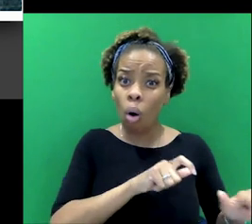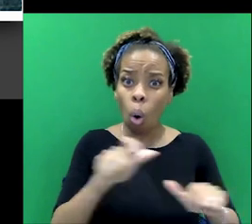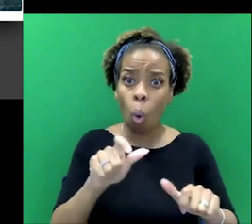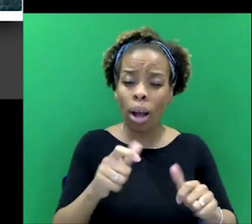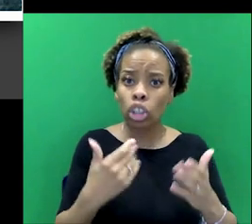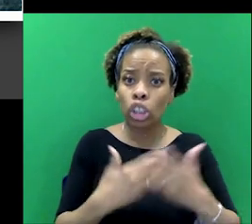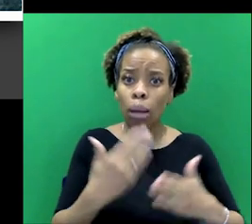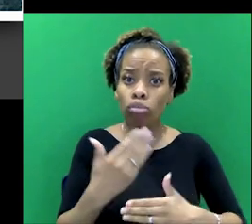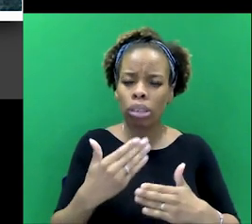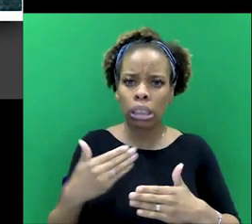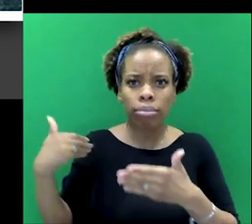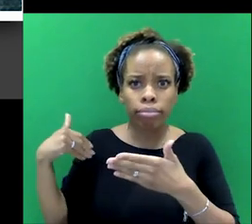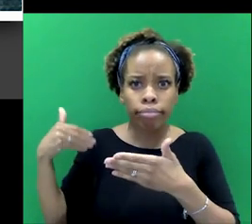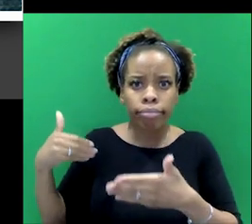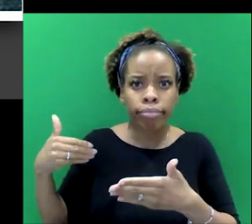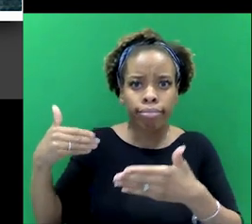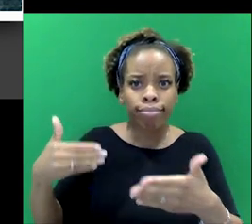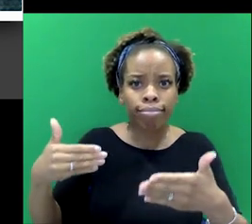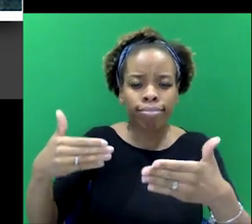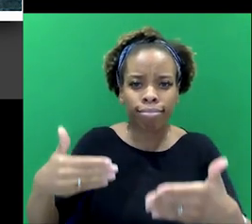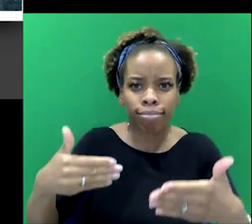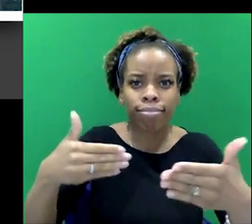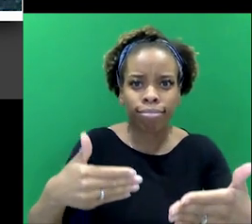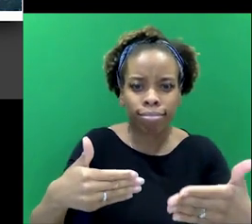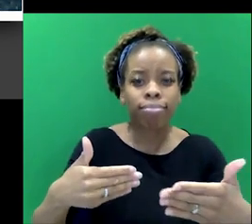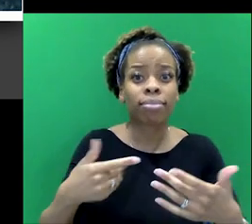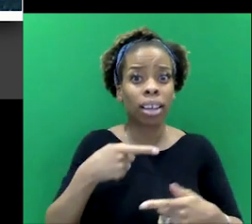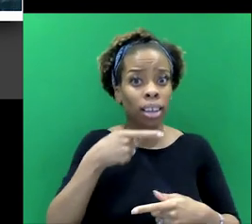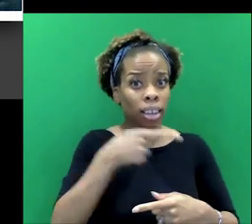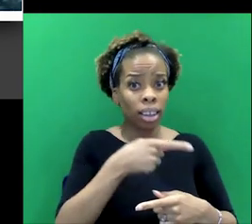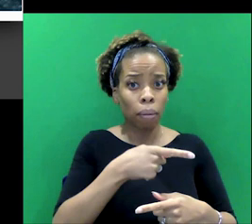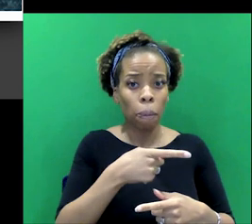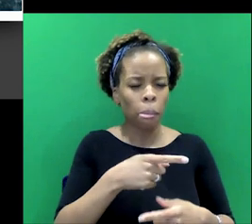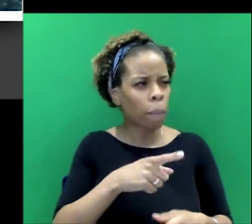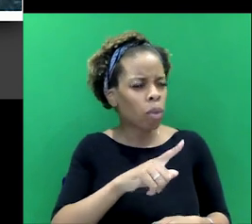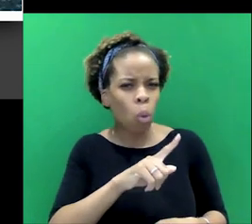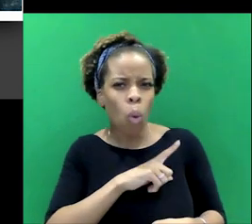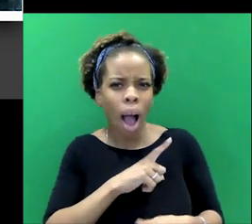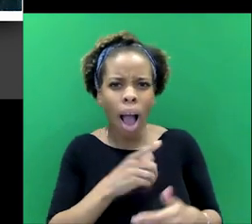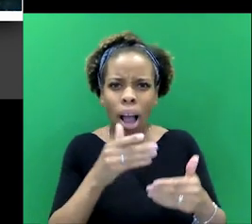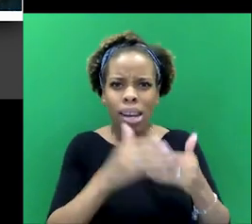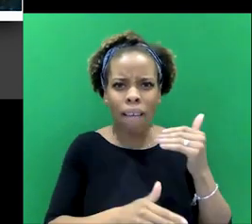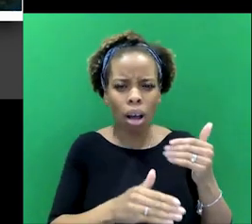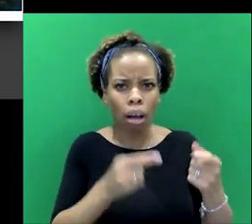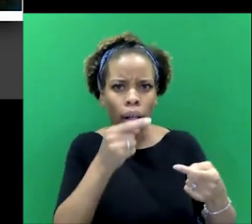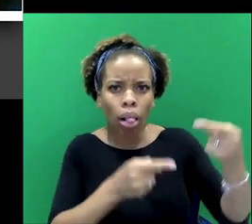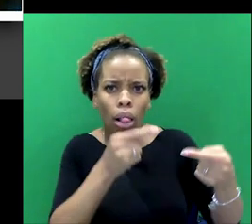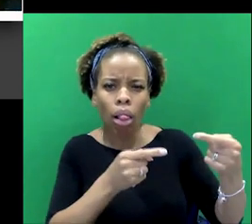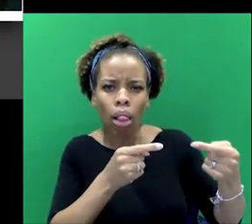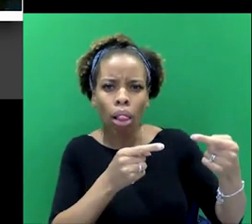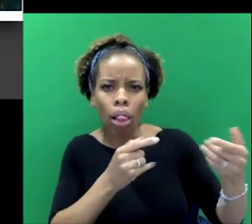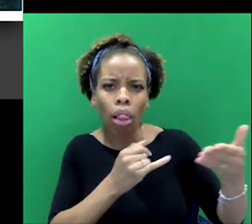isn't he? And I wonder why you think, Claire, why do you think, why do you think that is? Why has, why does he, why we never felt at odds with this man?